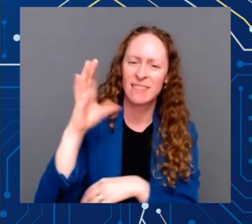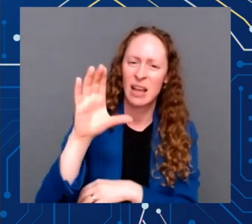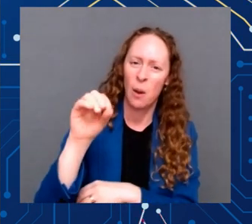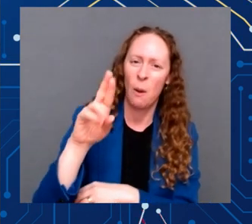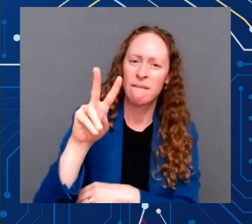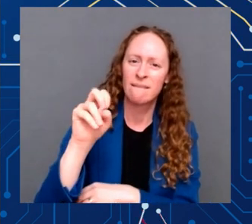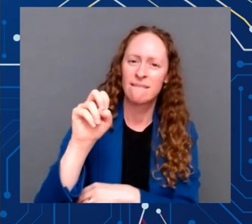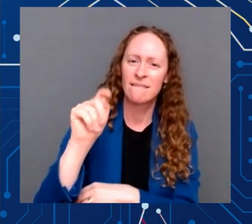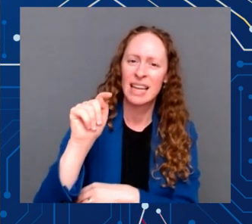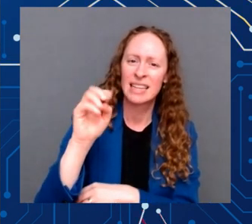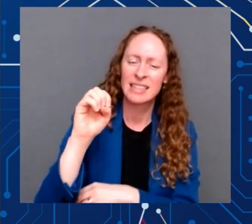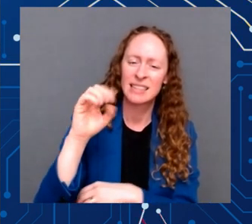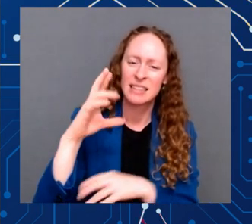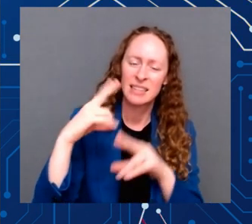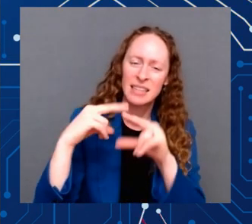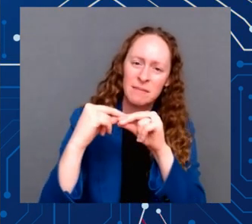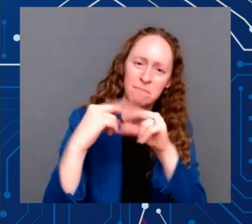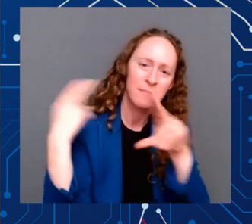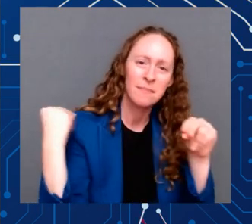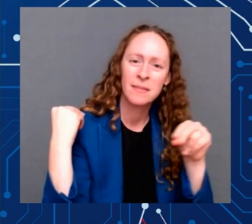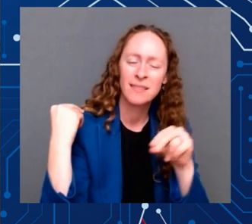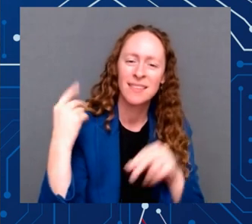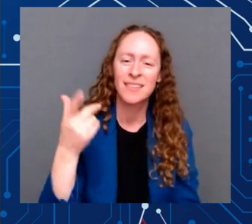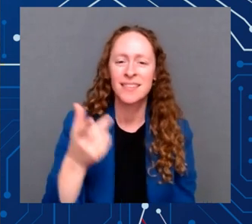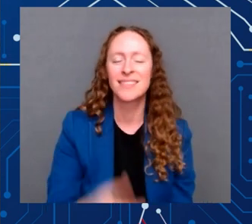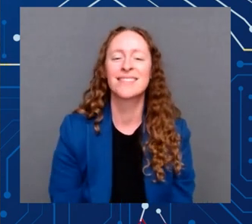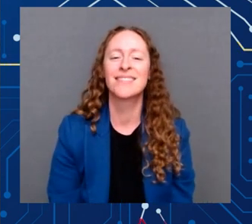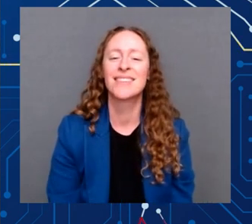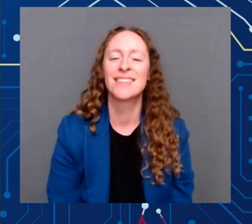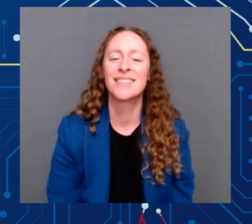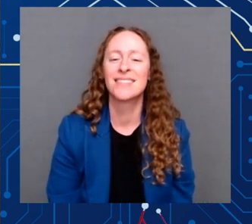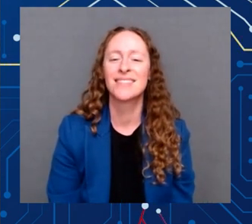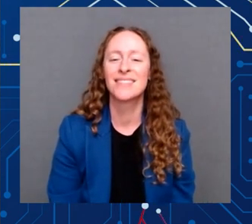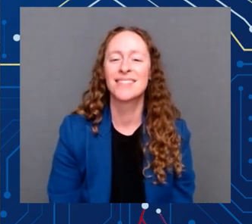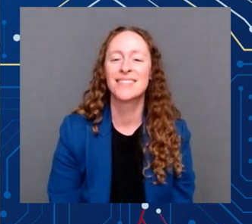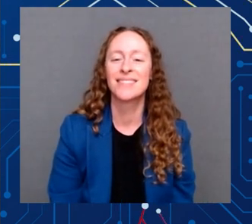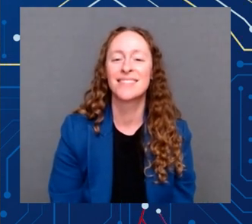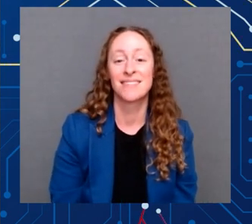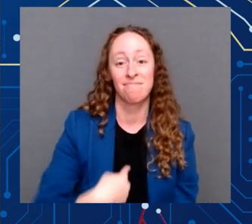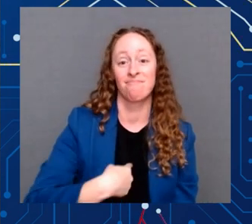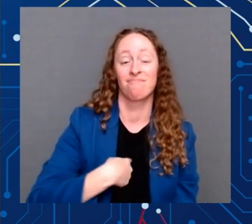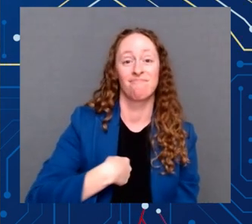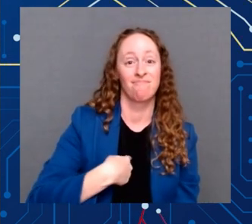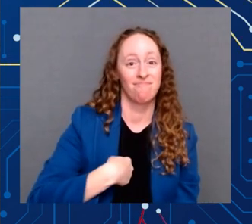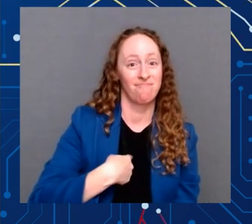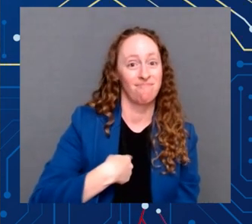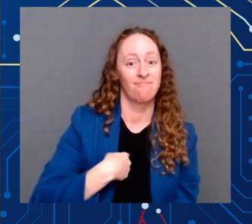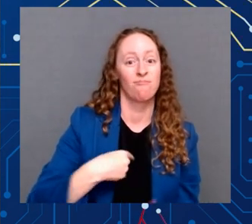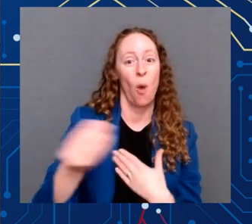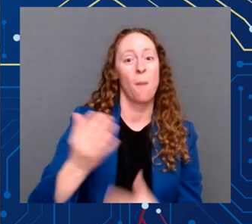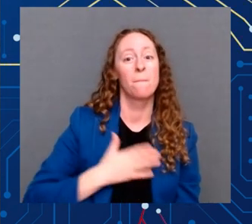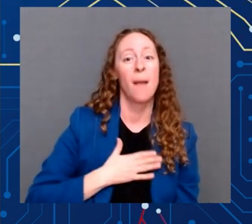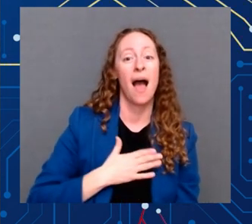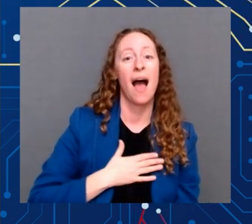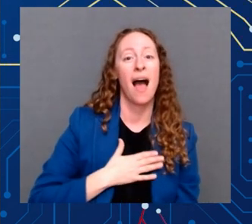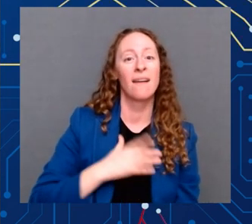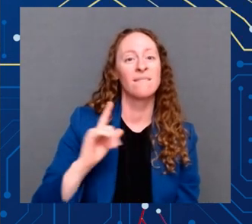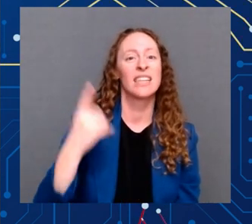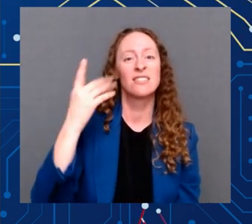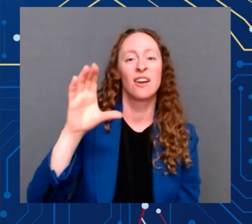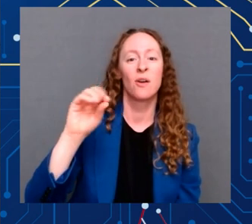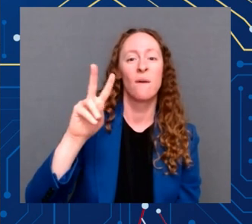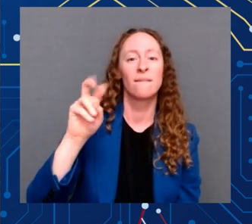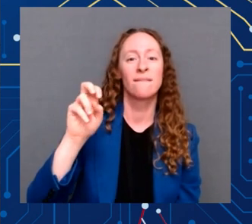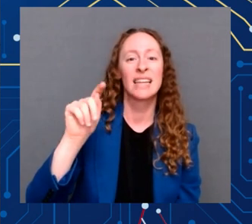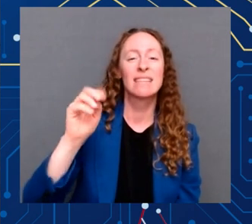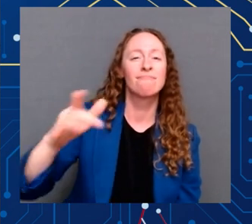I got it original, 5,700 bucks. They tell me it's worth a lot of money. But I know if I ever sell a boat, come down from heaven